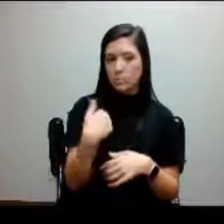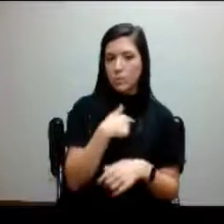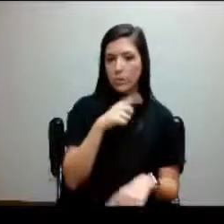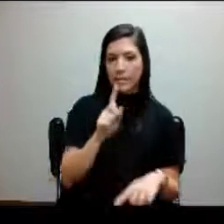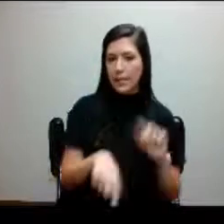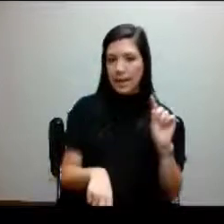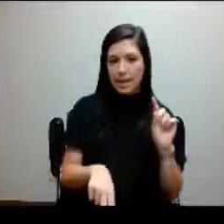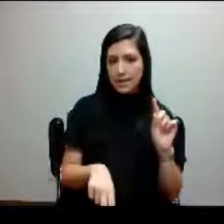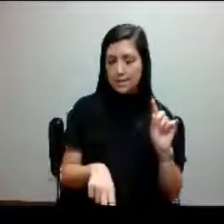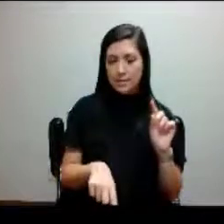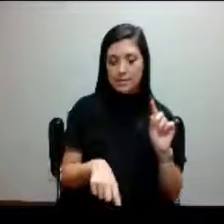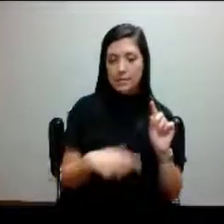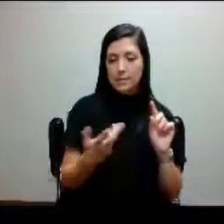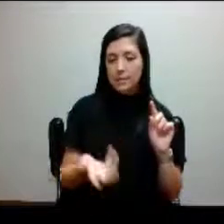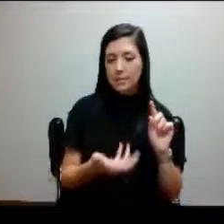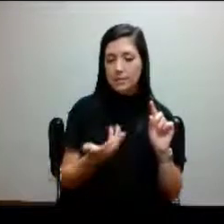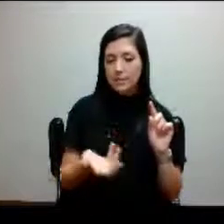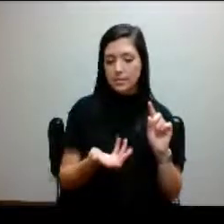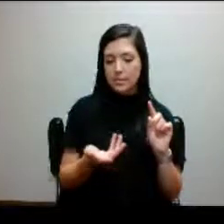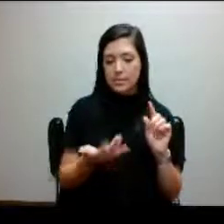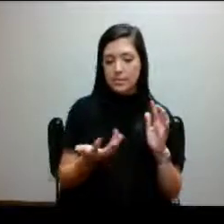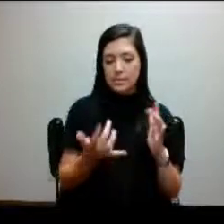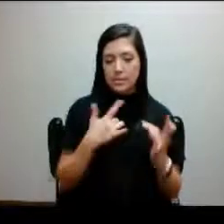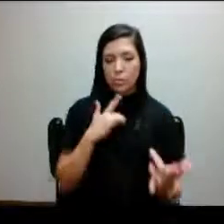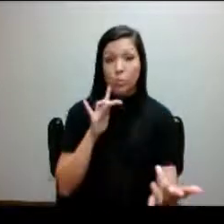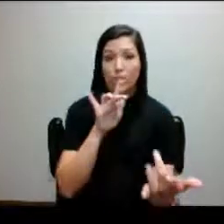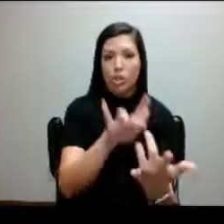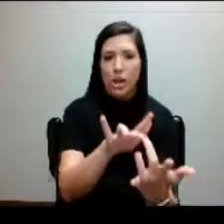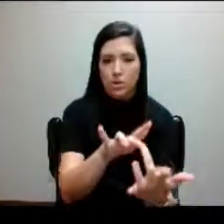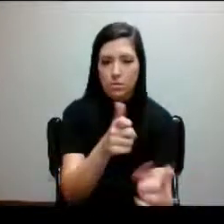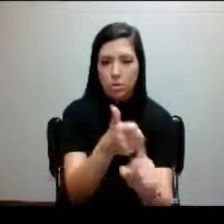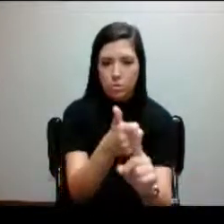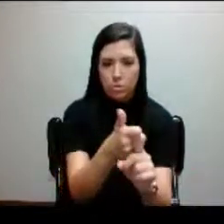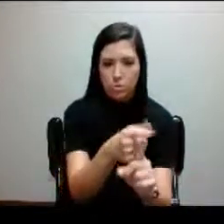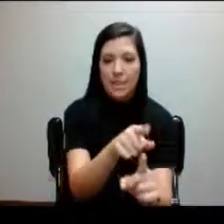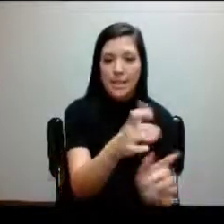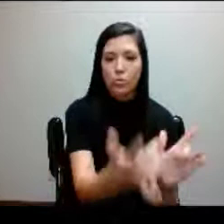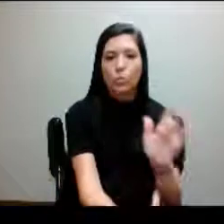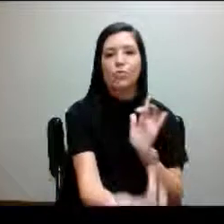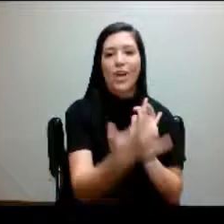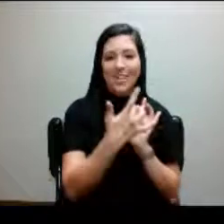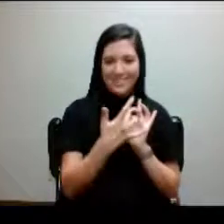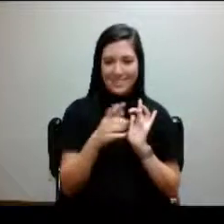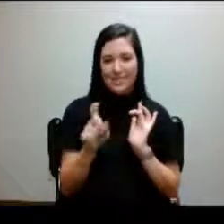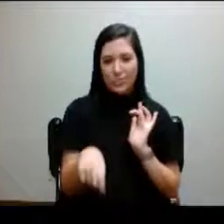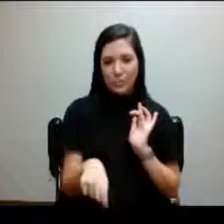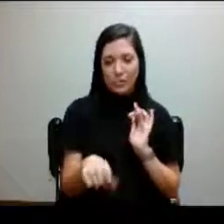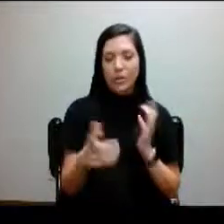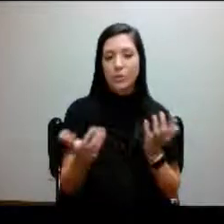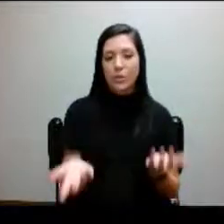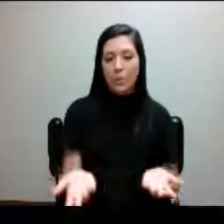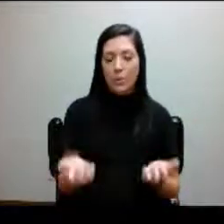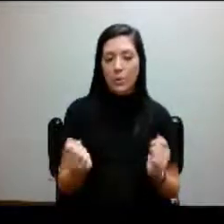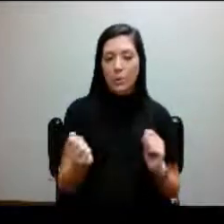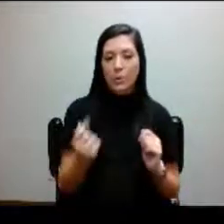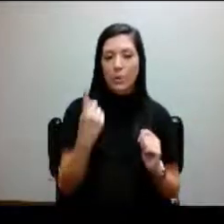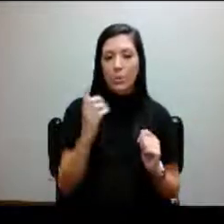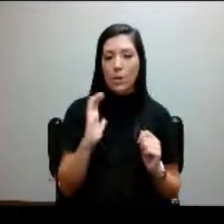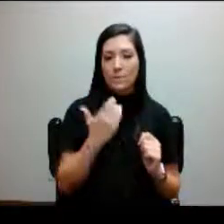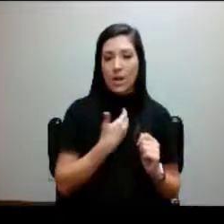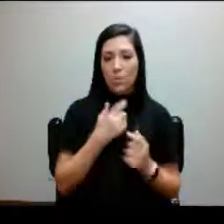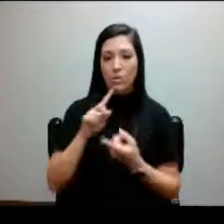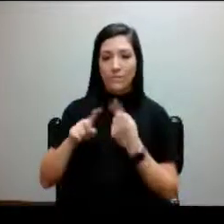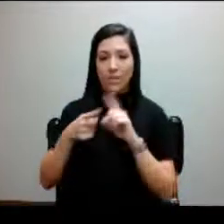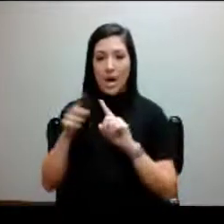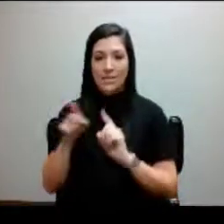reach out to the student. The student actually has to reach out to us. So one of our great friends